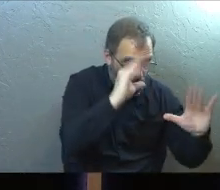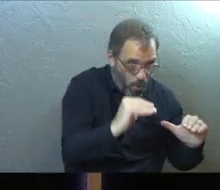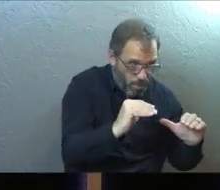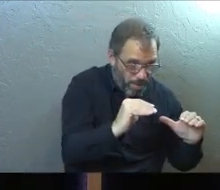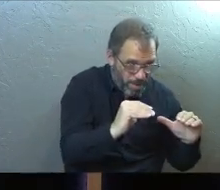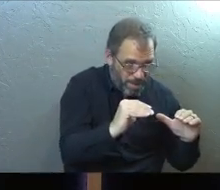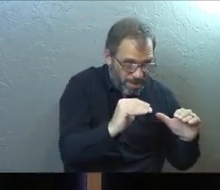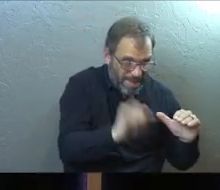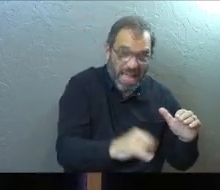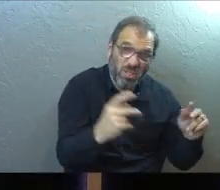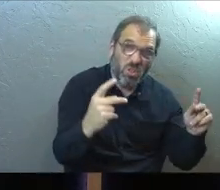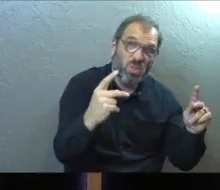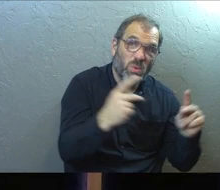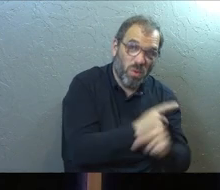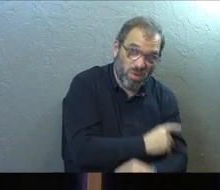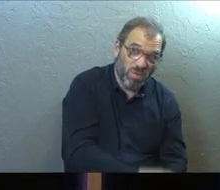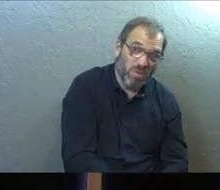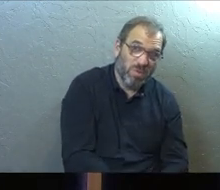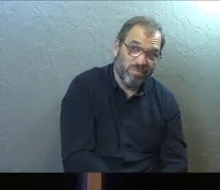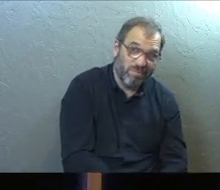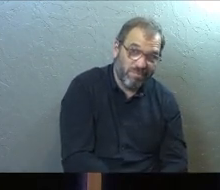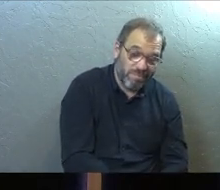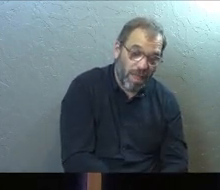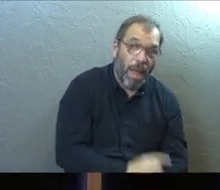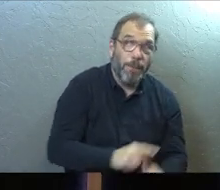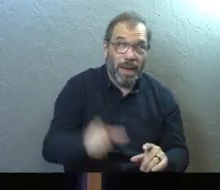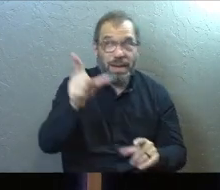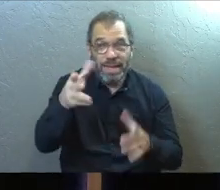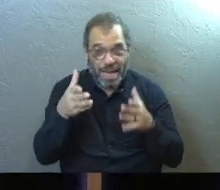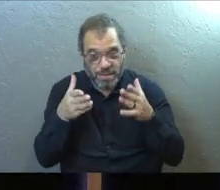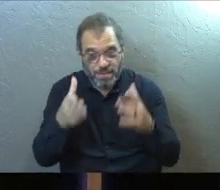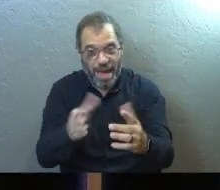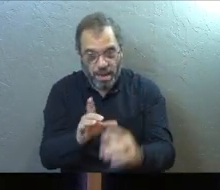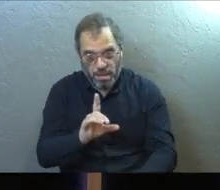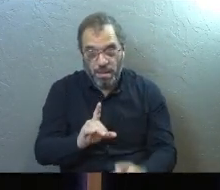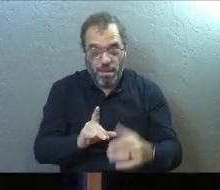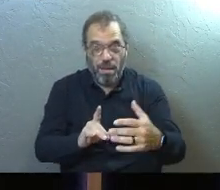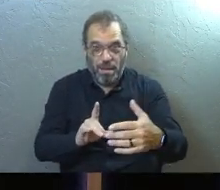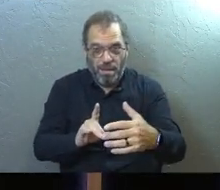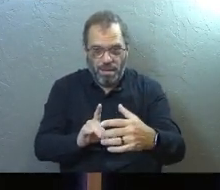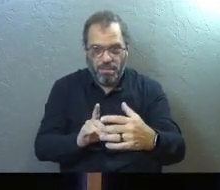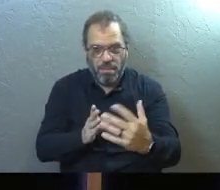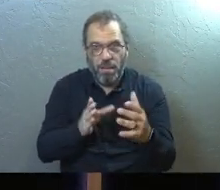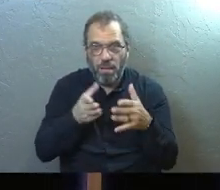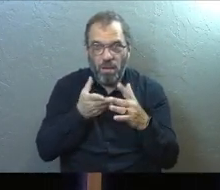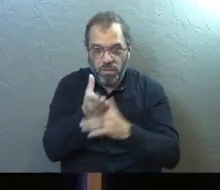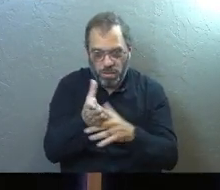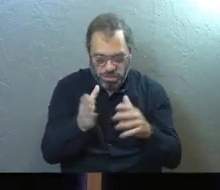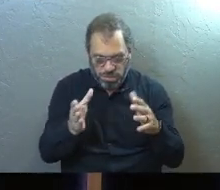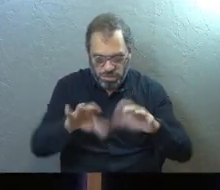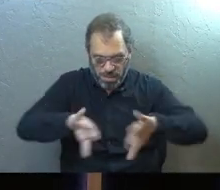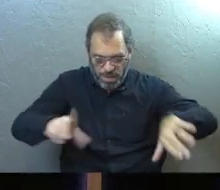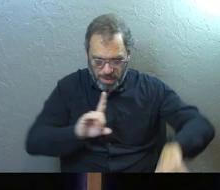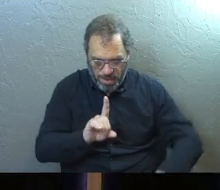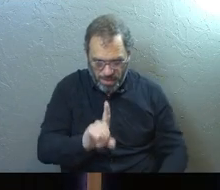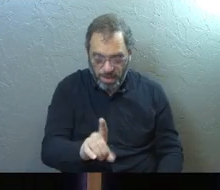maybe the worst ones, but he has a path through. God is so good. Amen.